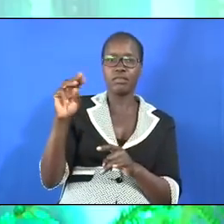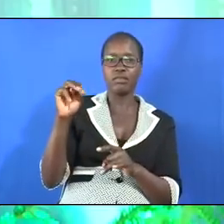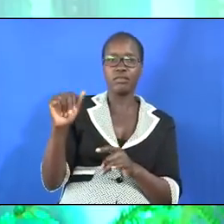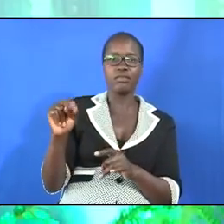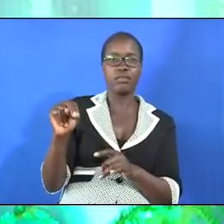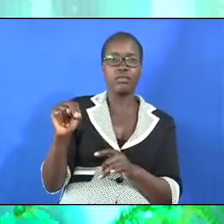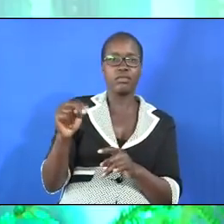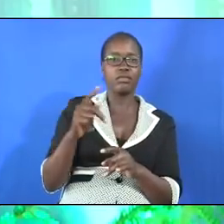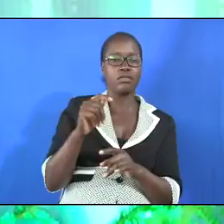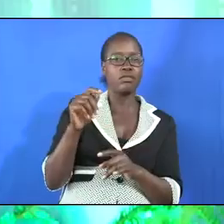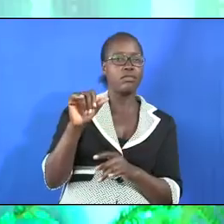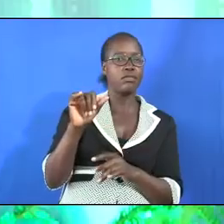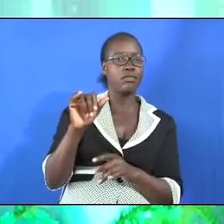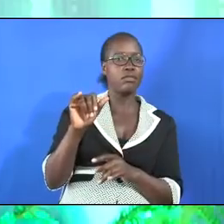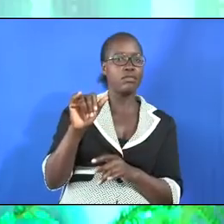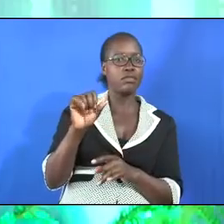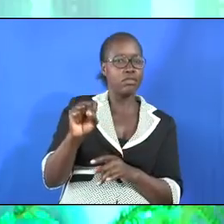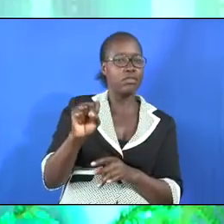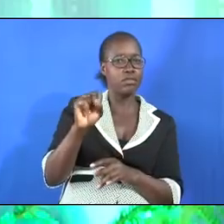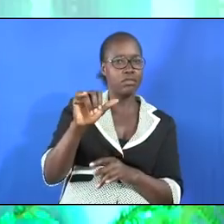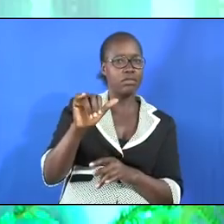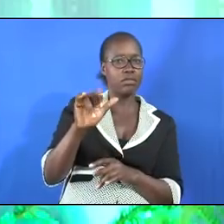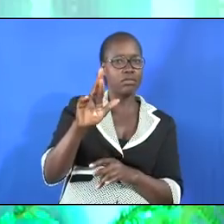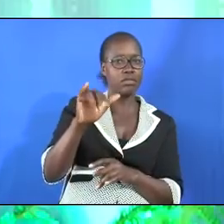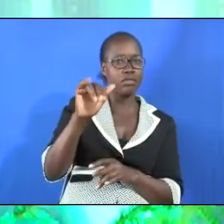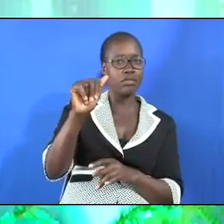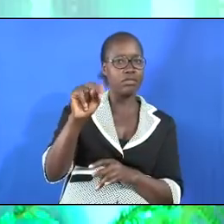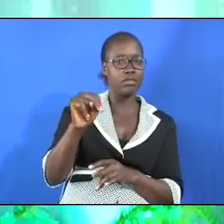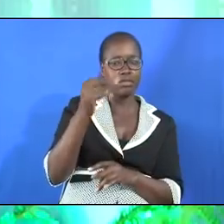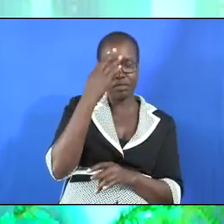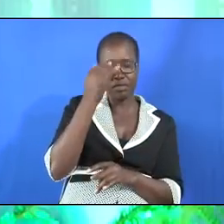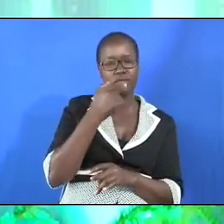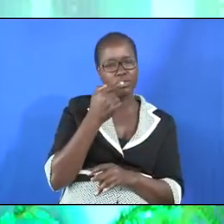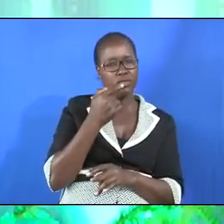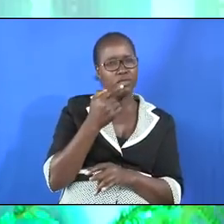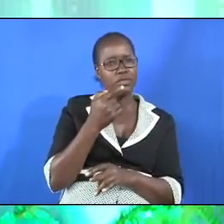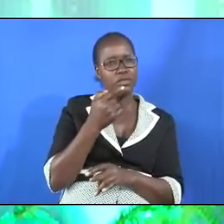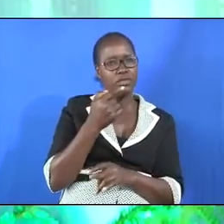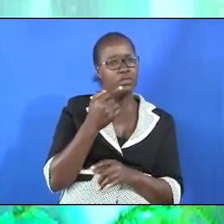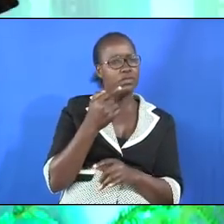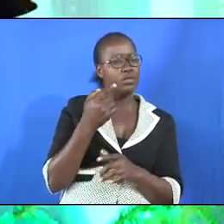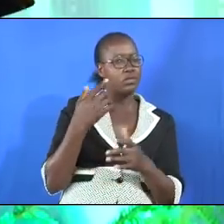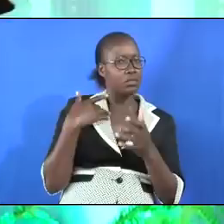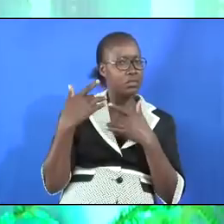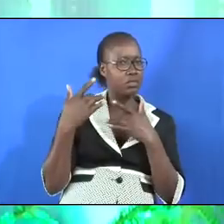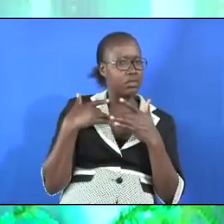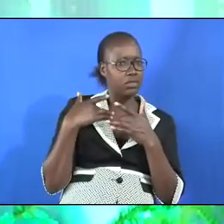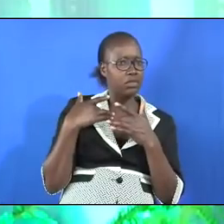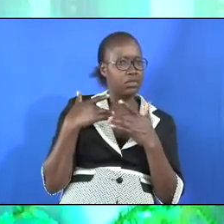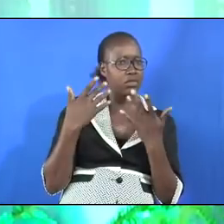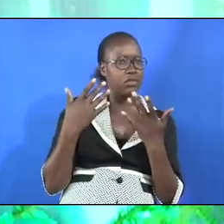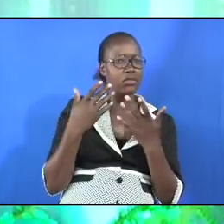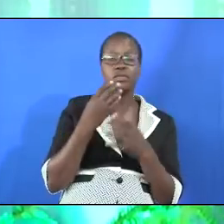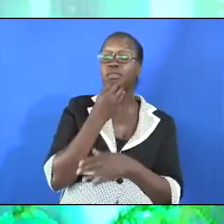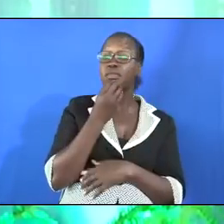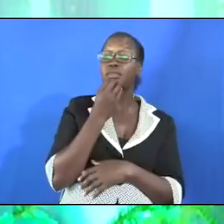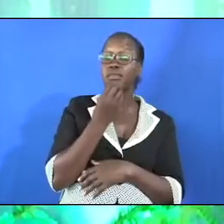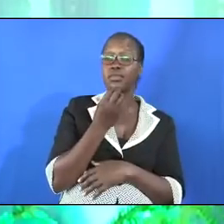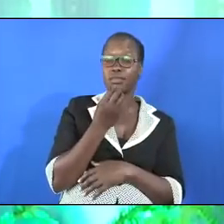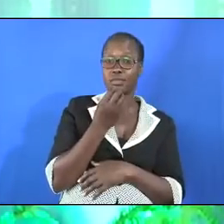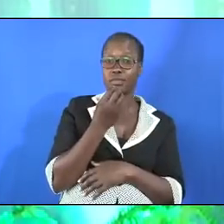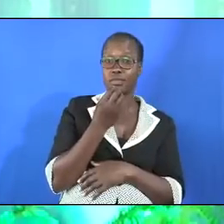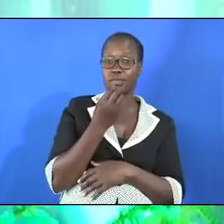Jesus was speaking this he was speaking in regard to the Jews